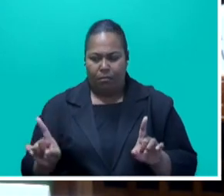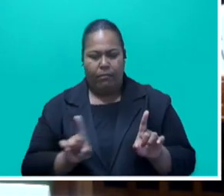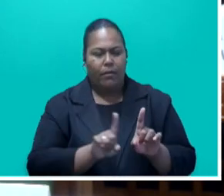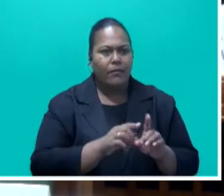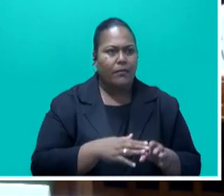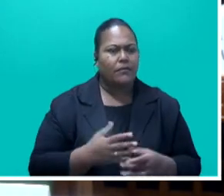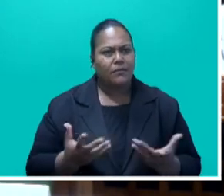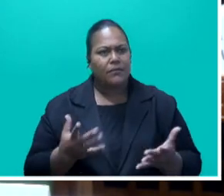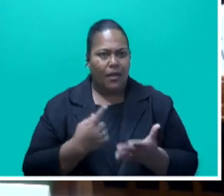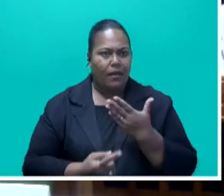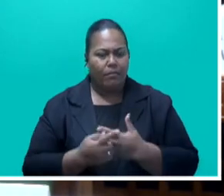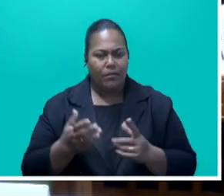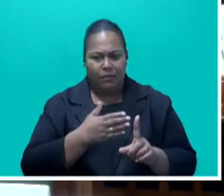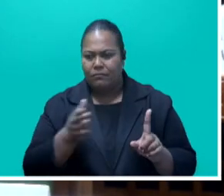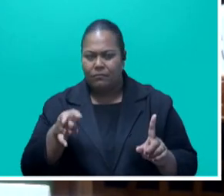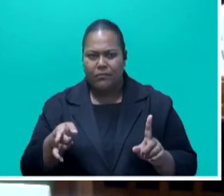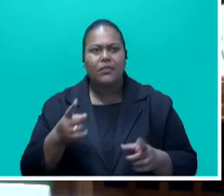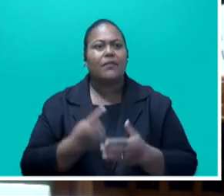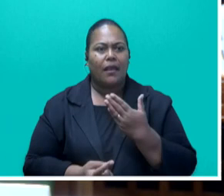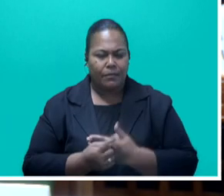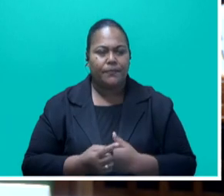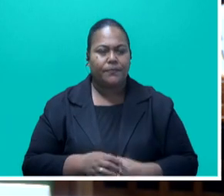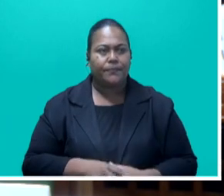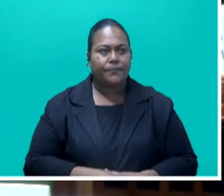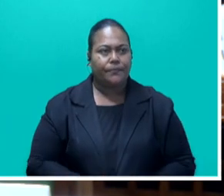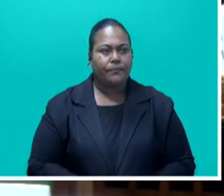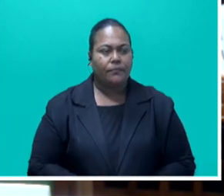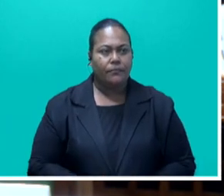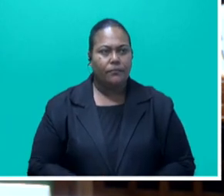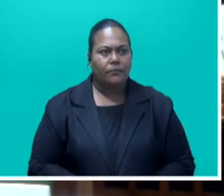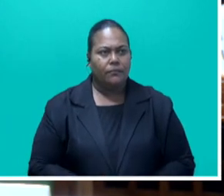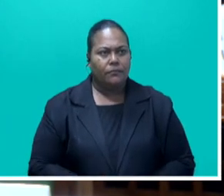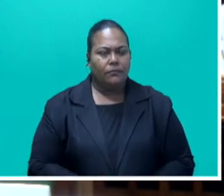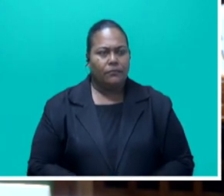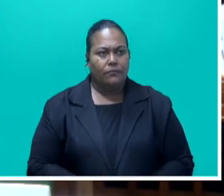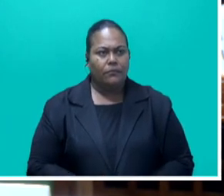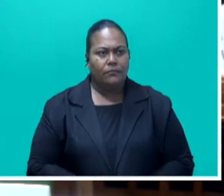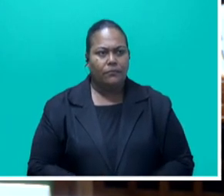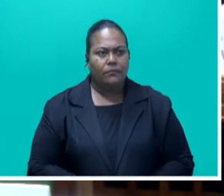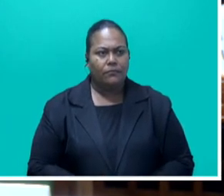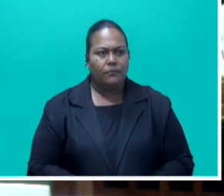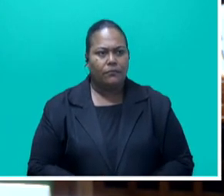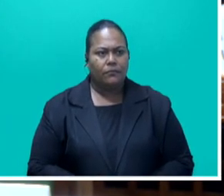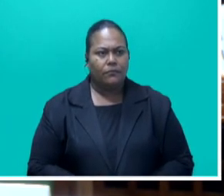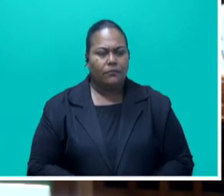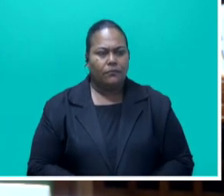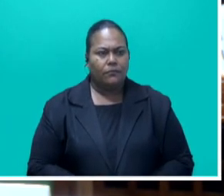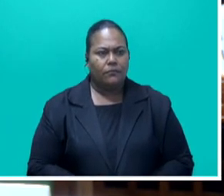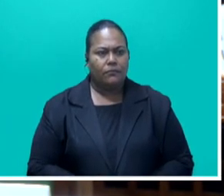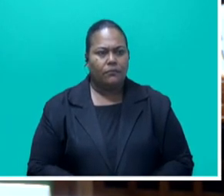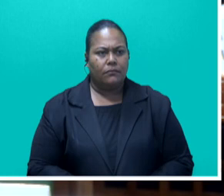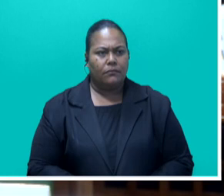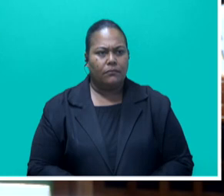get the shrapnel or the collateral damage being involved. But, Honorable Speaker, there are things